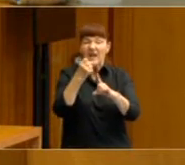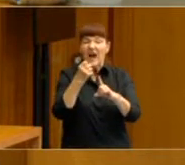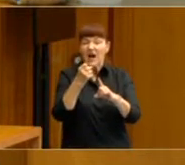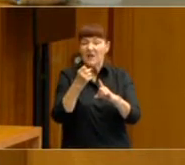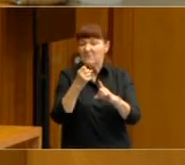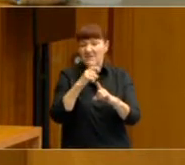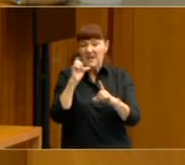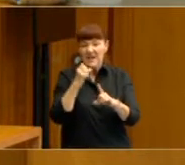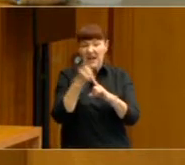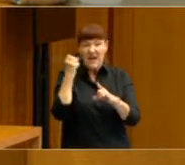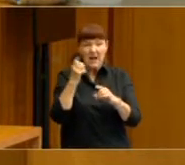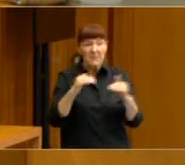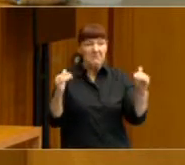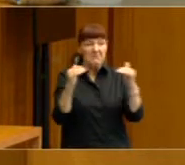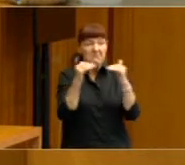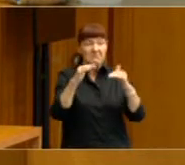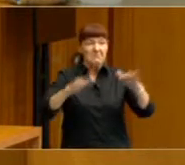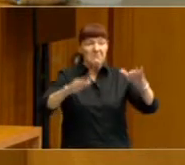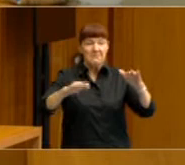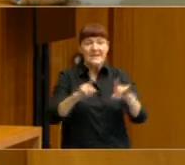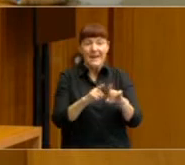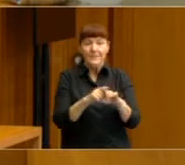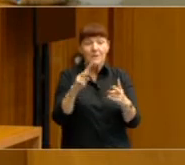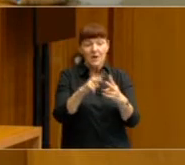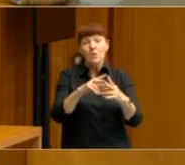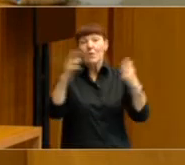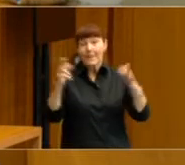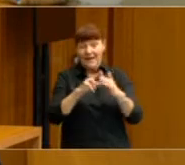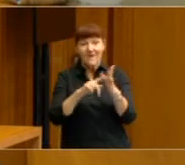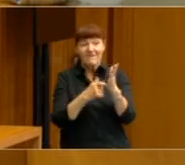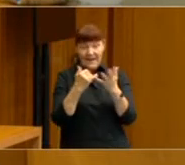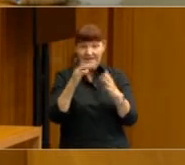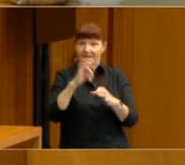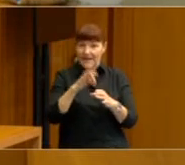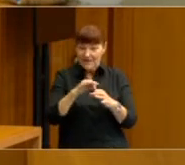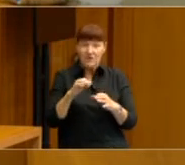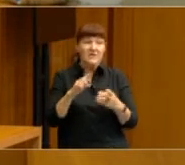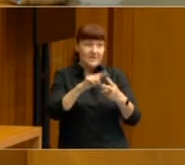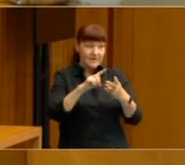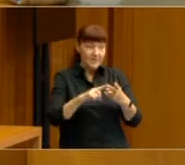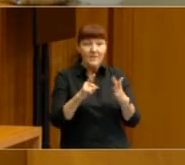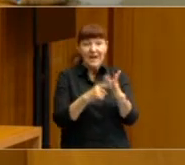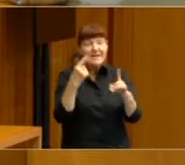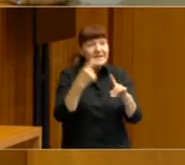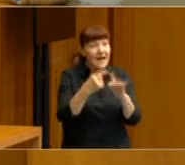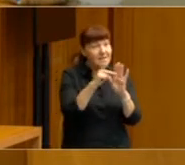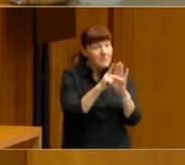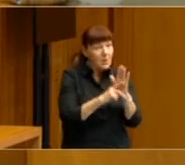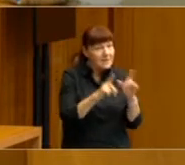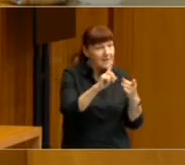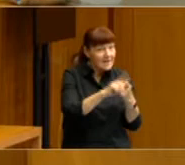of the election. So the two major factors in the election were basically taxation policy